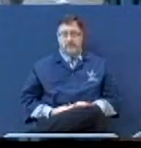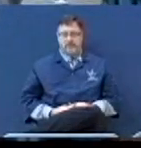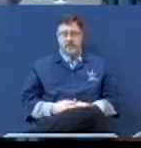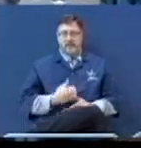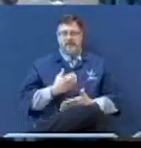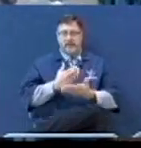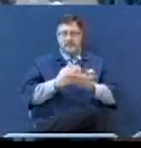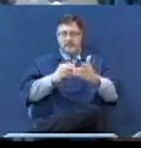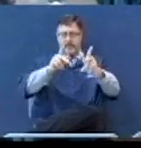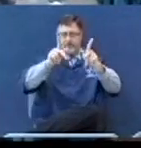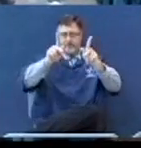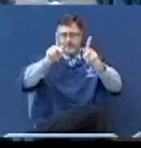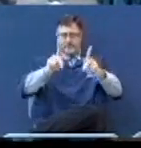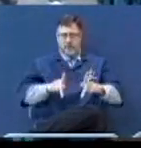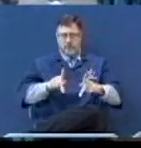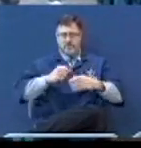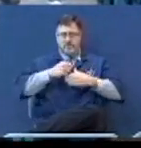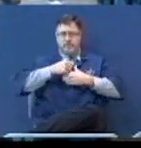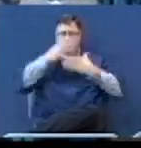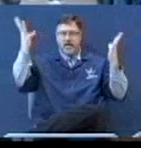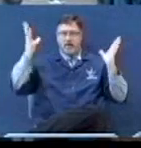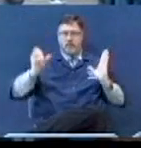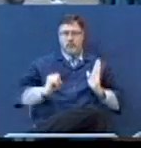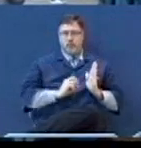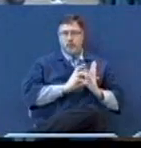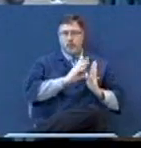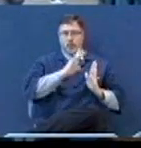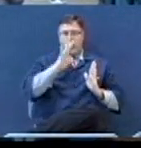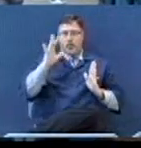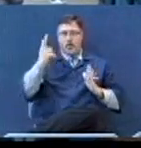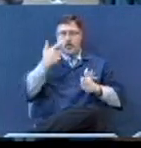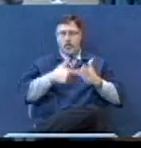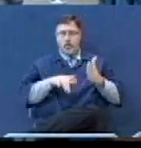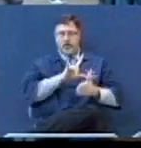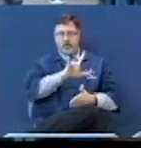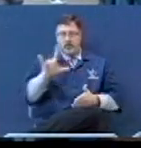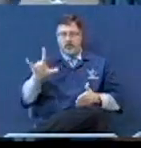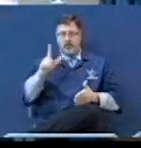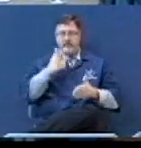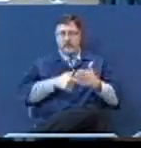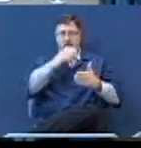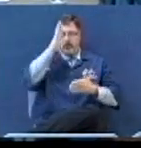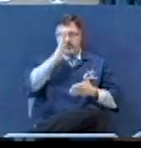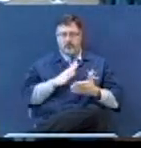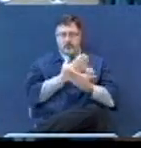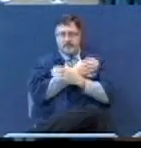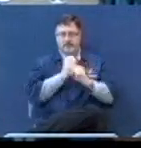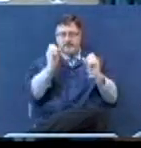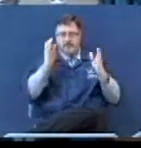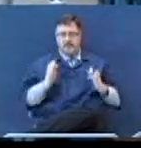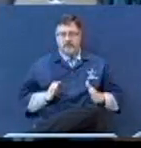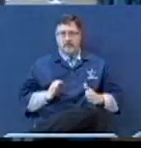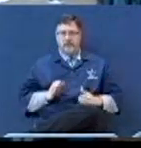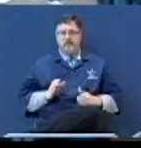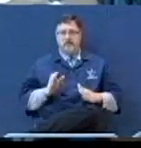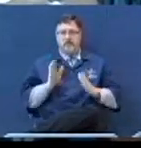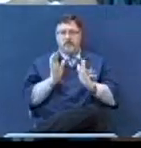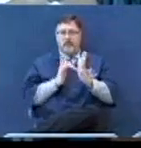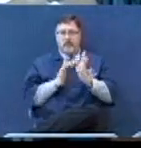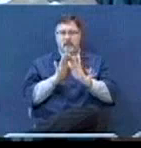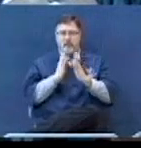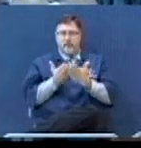Somebody shout glory. What a love, what a Savior, what a God. If you've got your Bibles, turn to Luke chapter